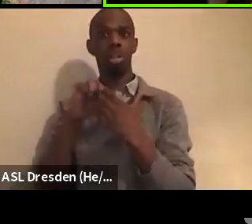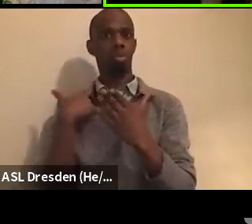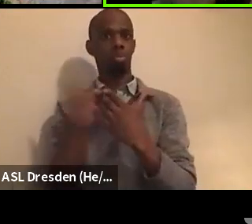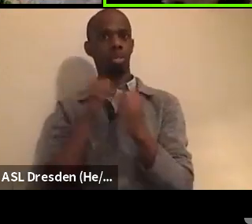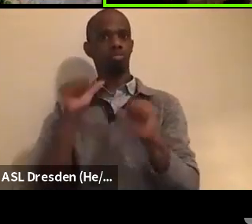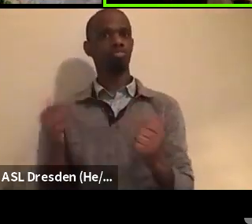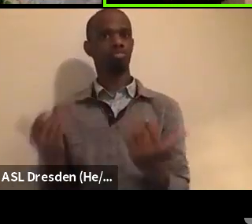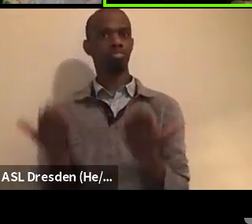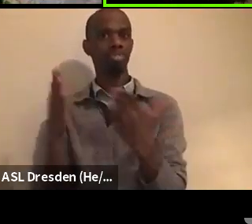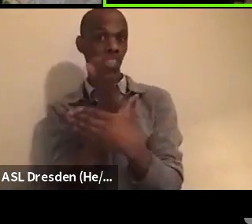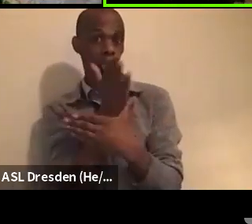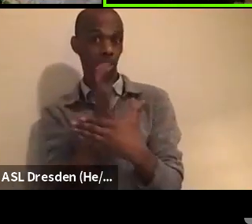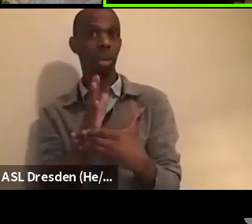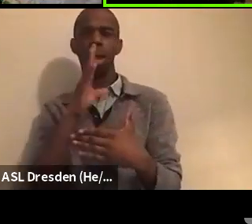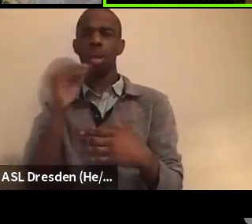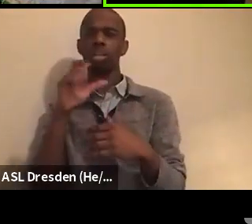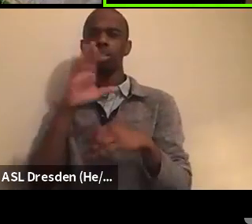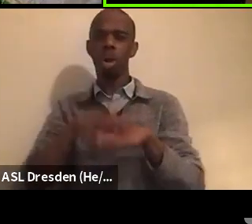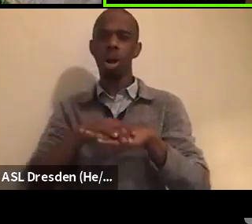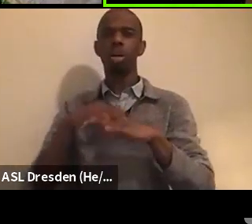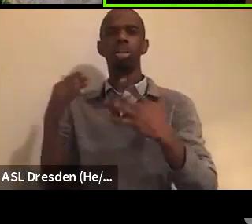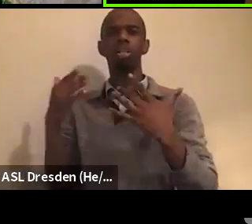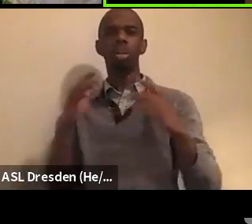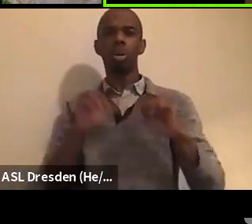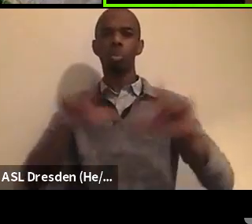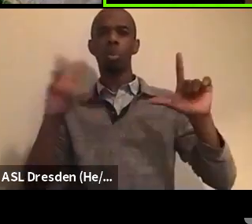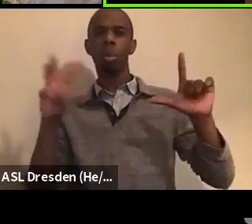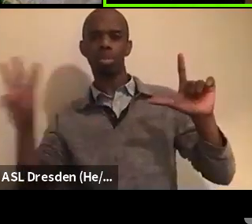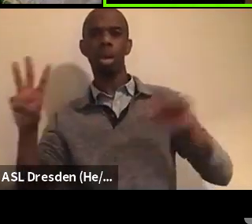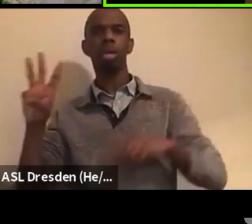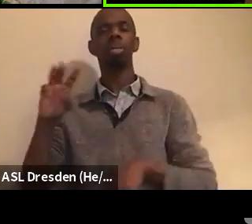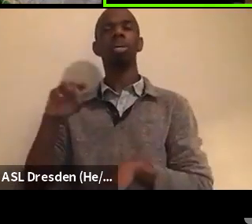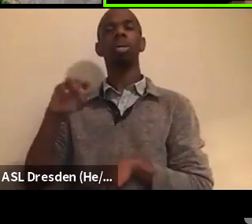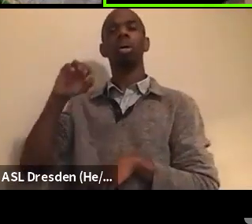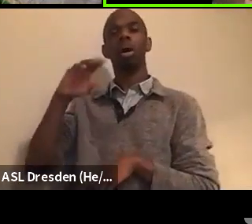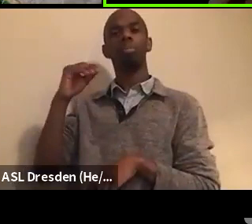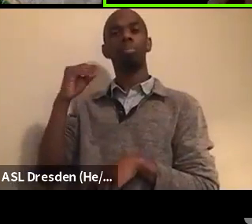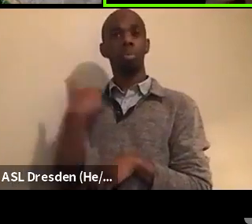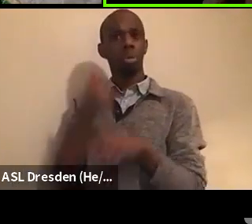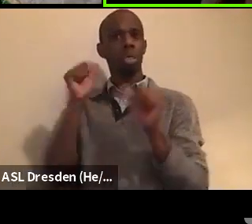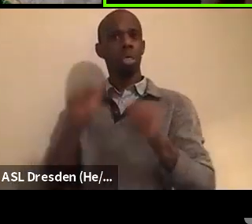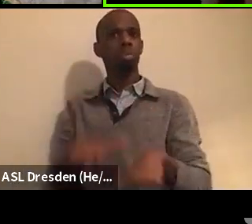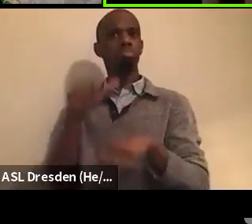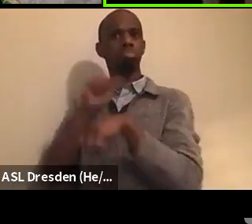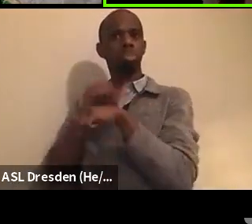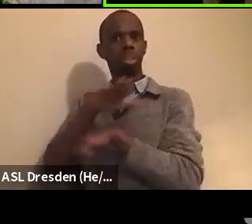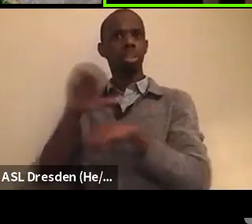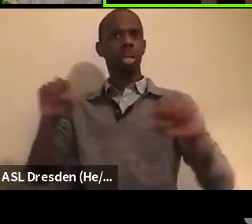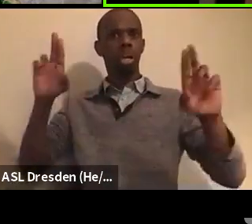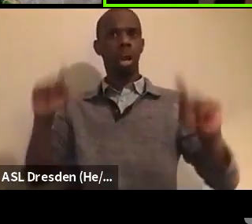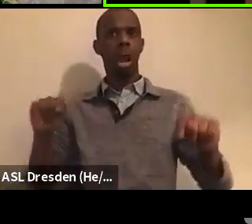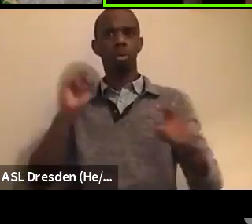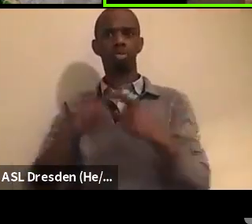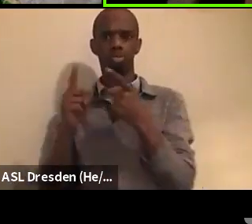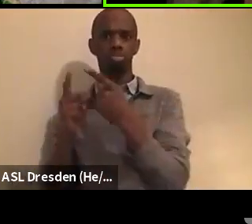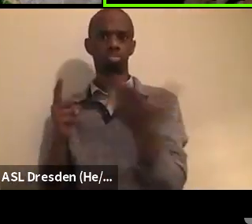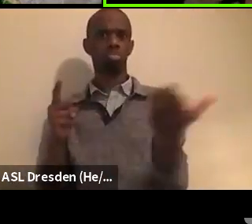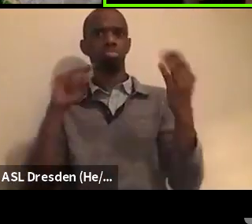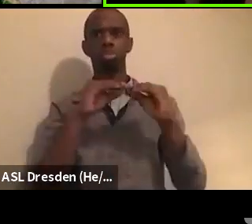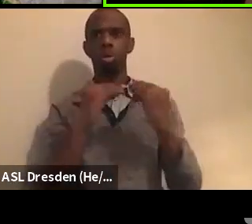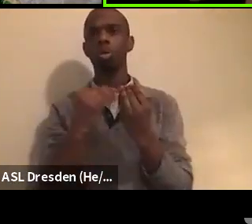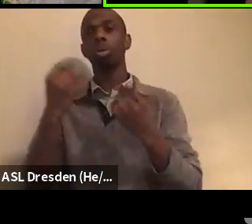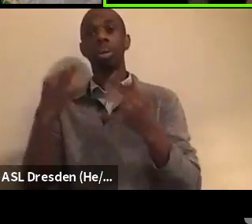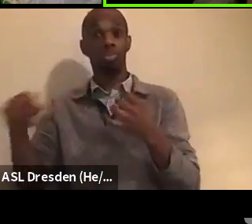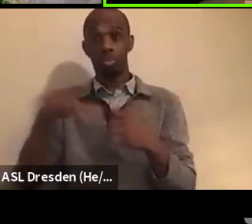can provide room for black lives can provide tech support around, um, if you want to, uh, if you have, uh, uh, interest in